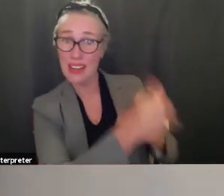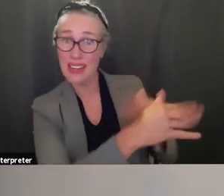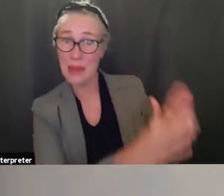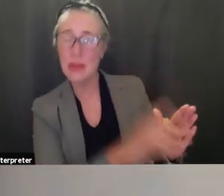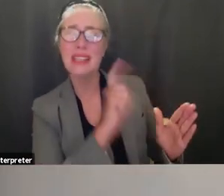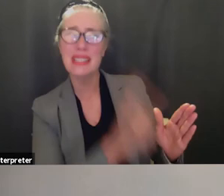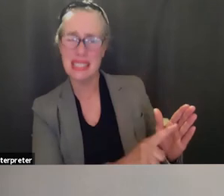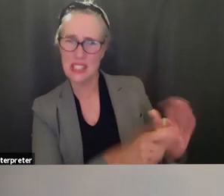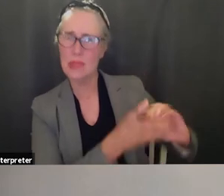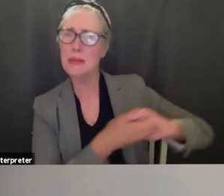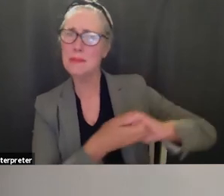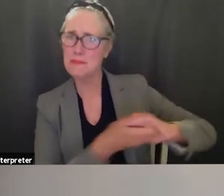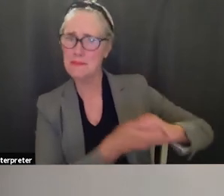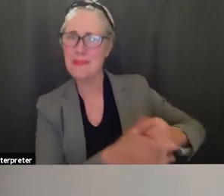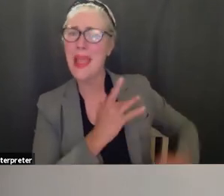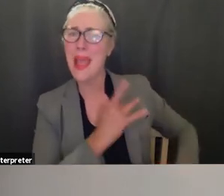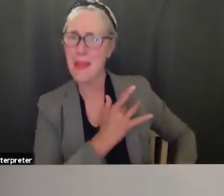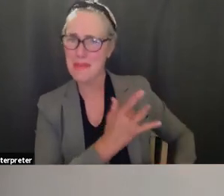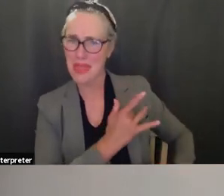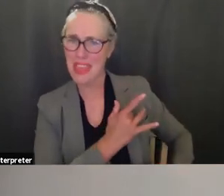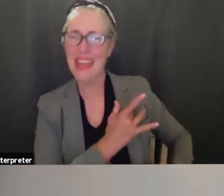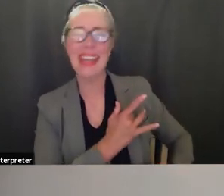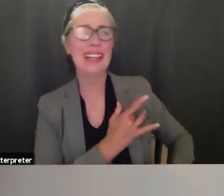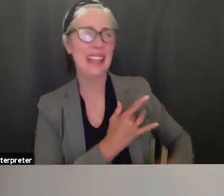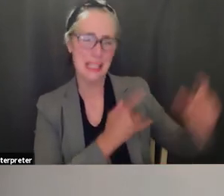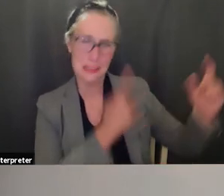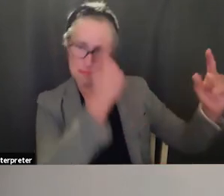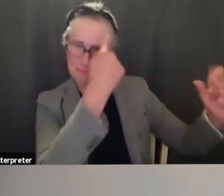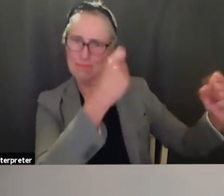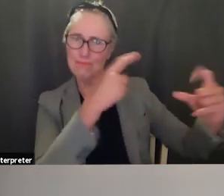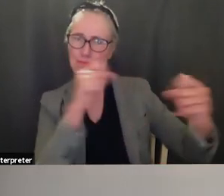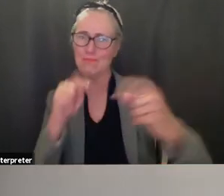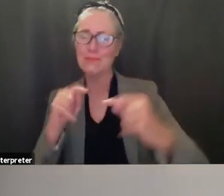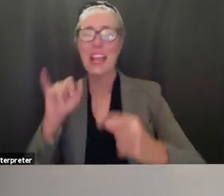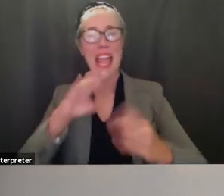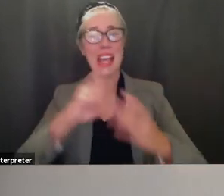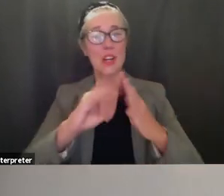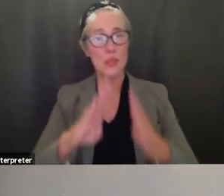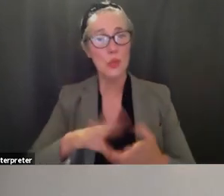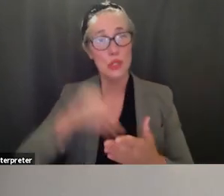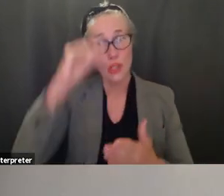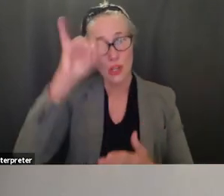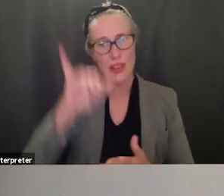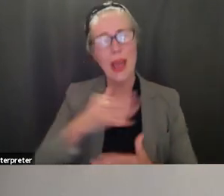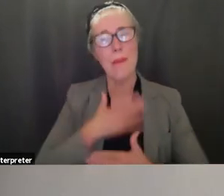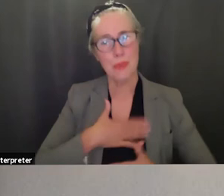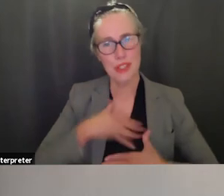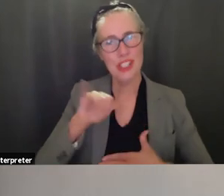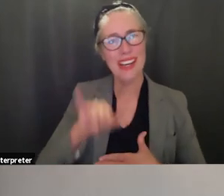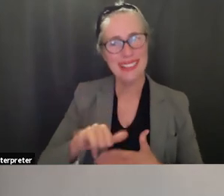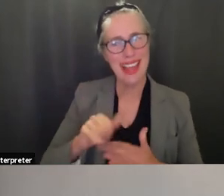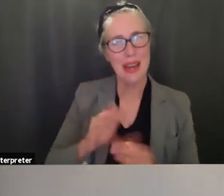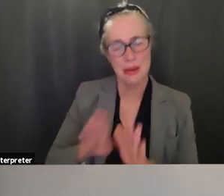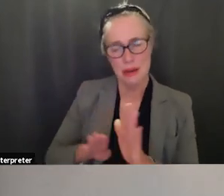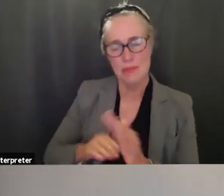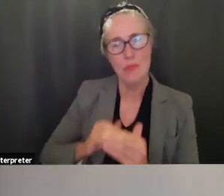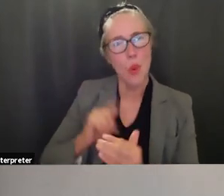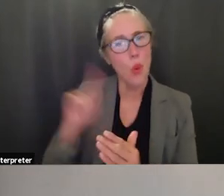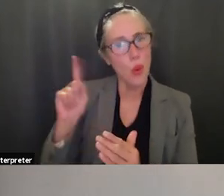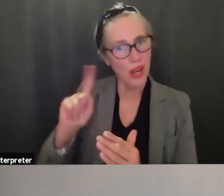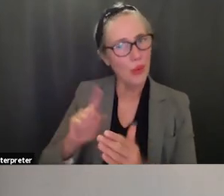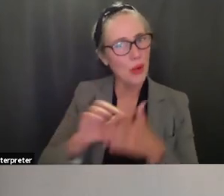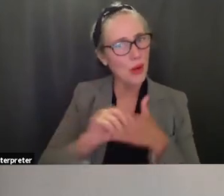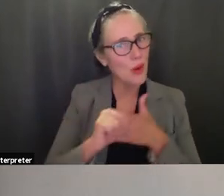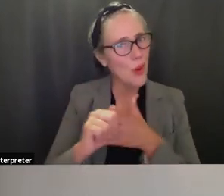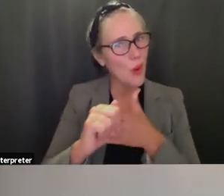empathetic community that our students are learning that as a part of that so i appreciate where we're going with this and i also